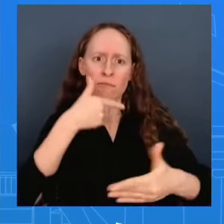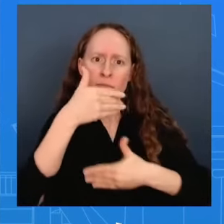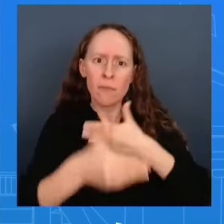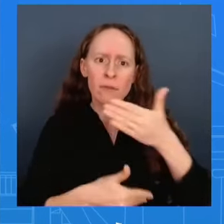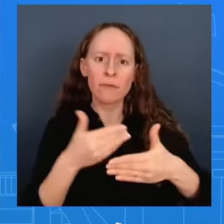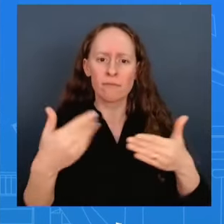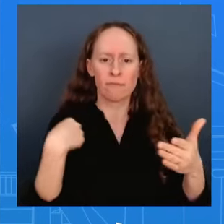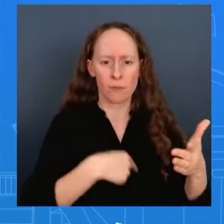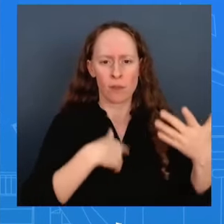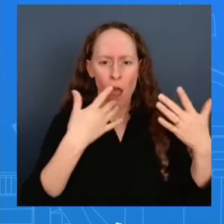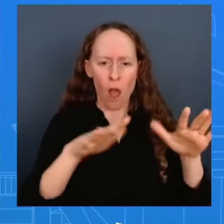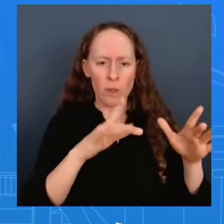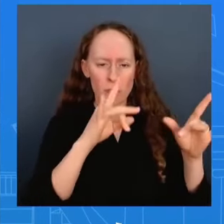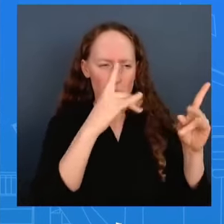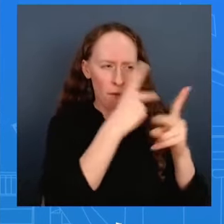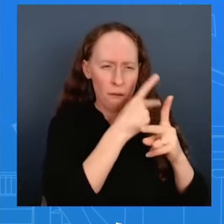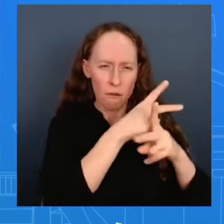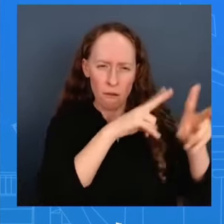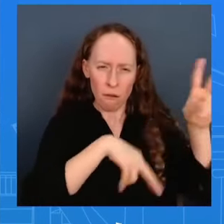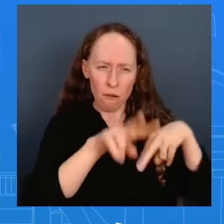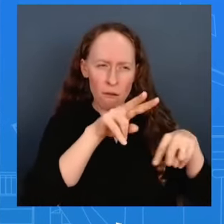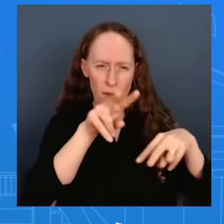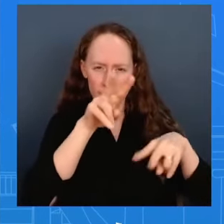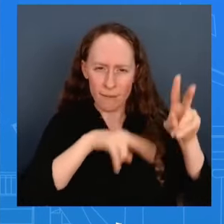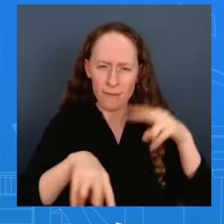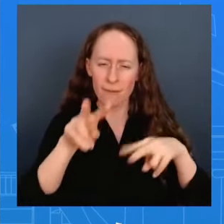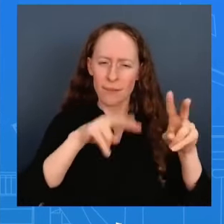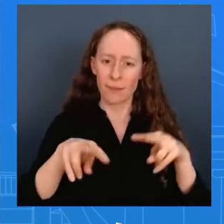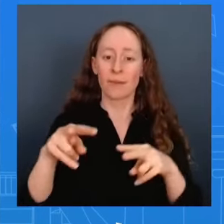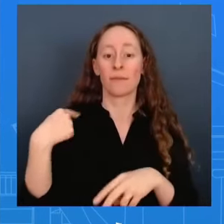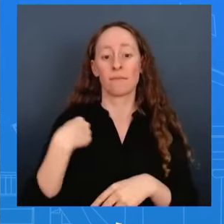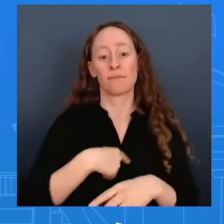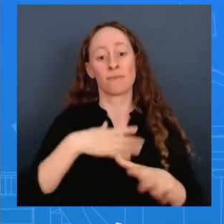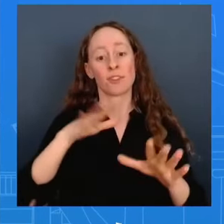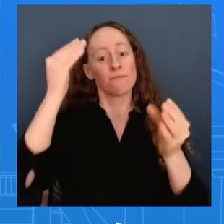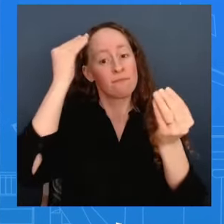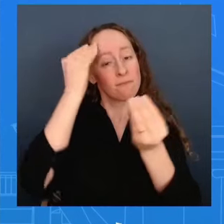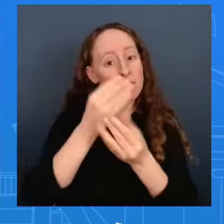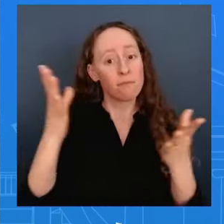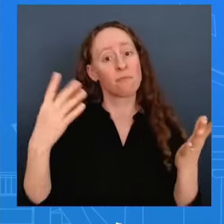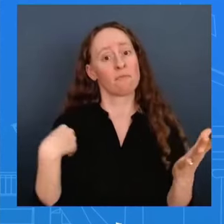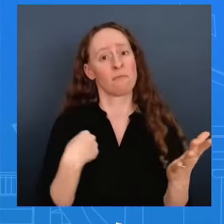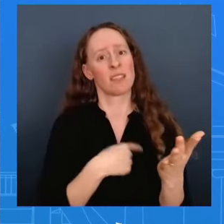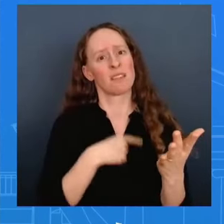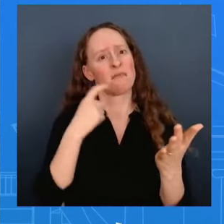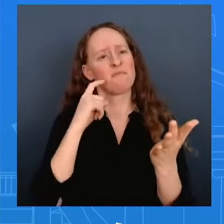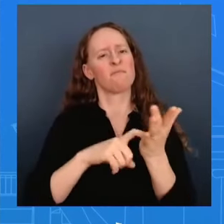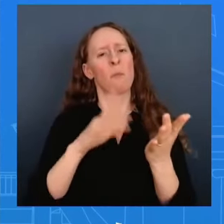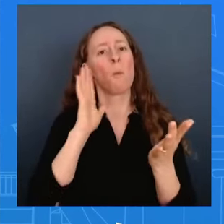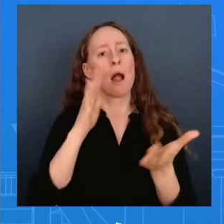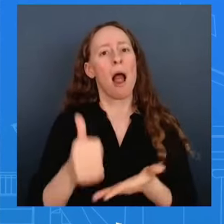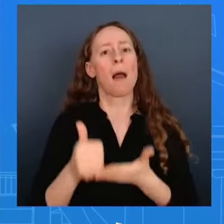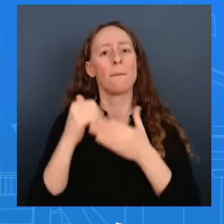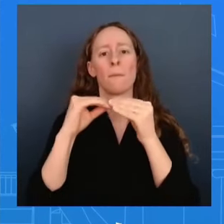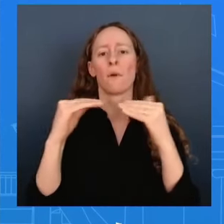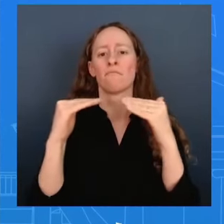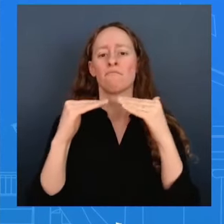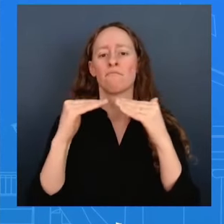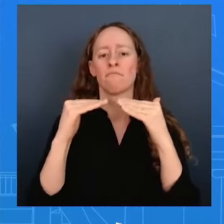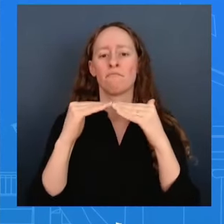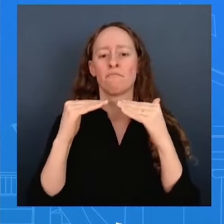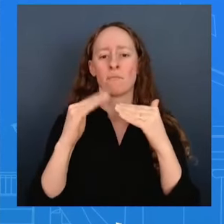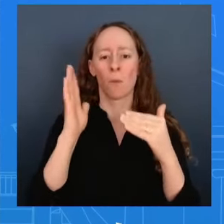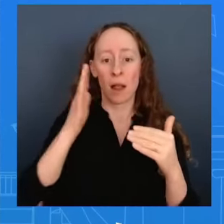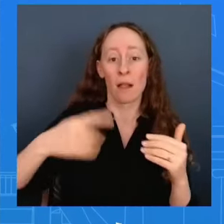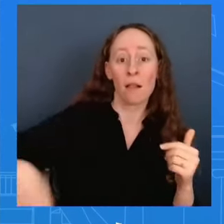will be effective in leveling the playing field giving our workers and our businesses the chance to continue to compete